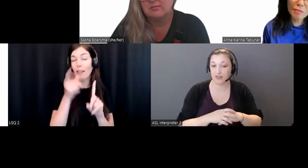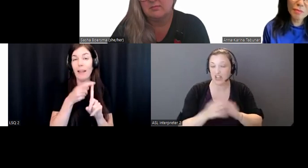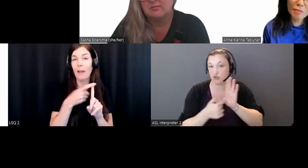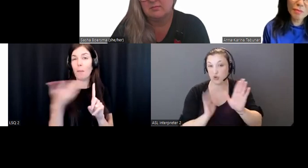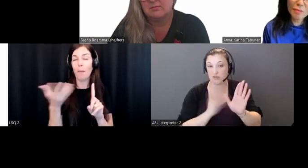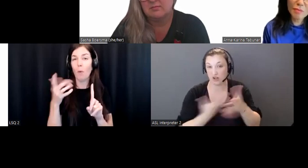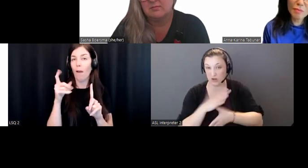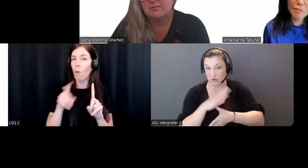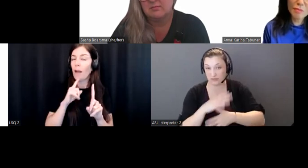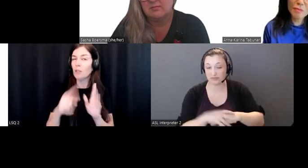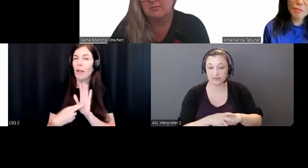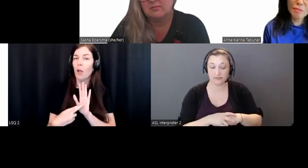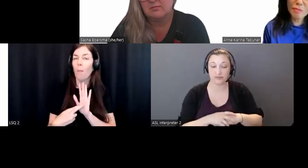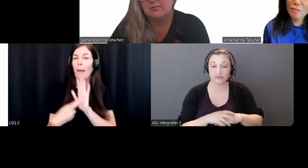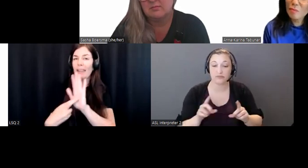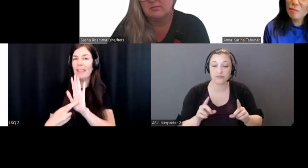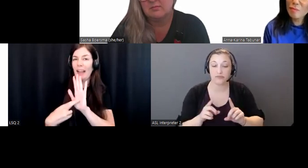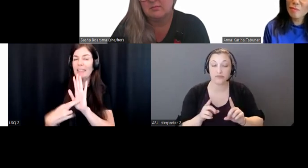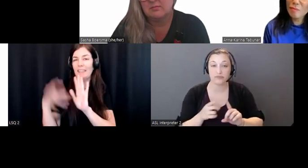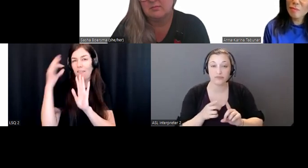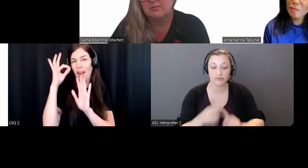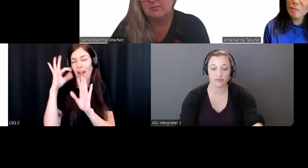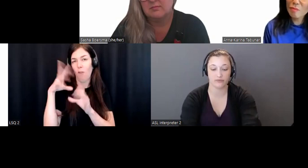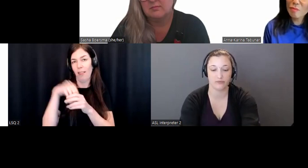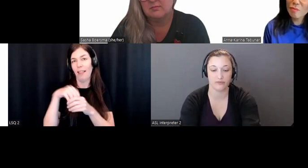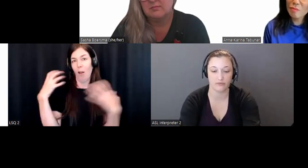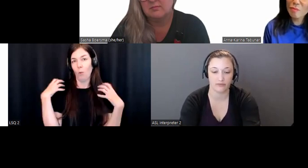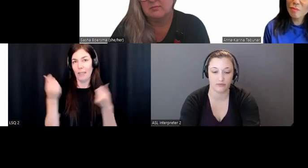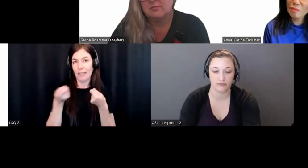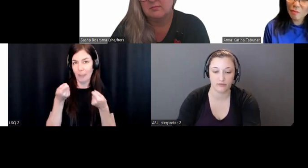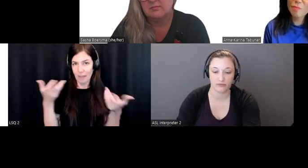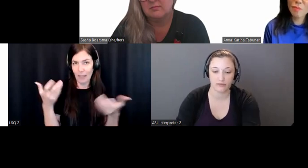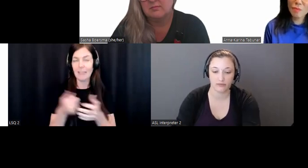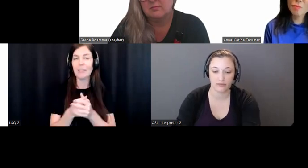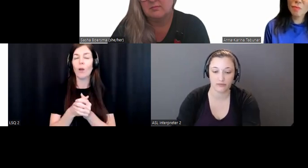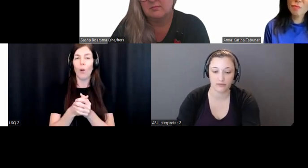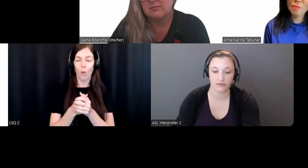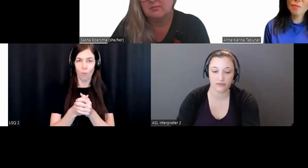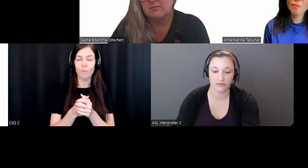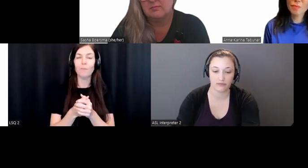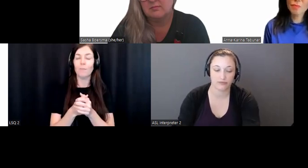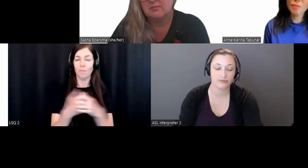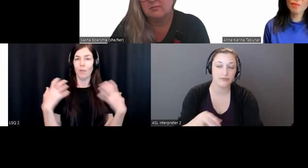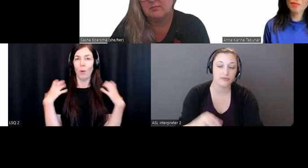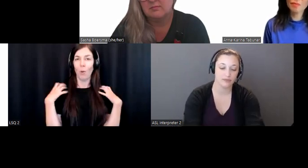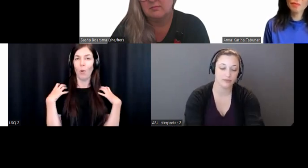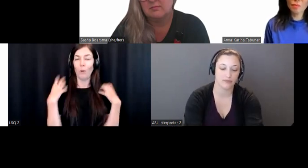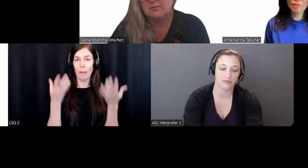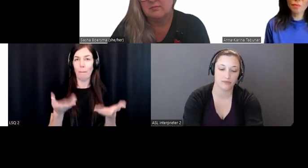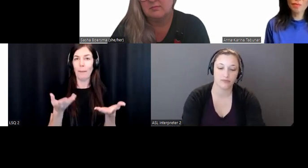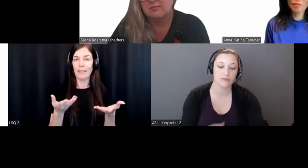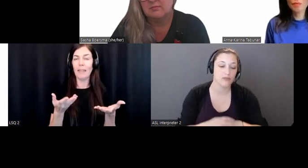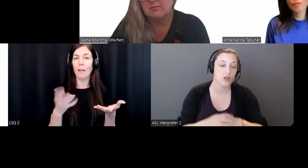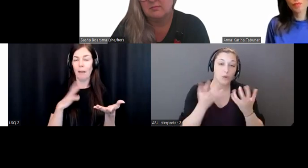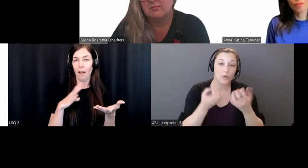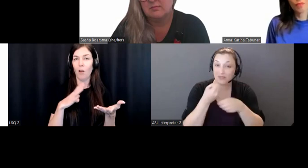first one is to ensure a French representation or, well, representation of French speakers on